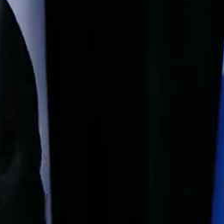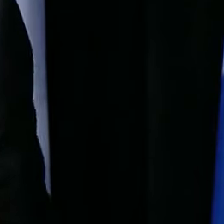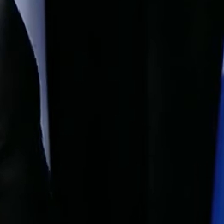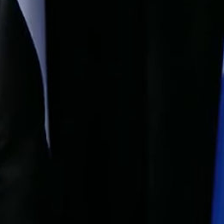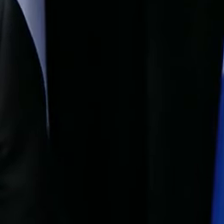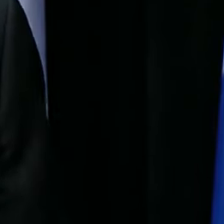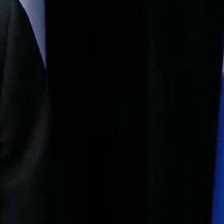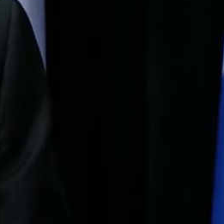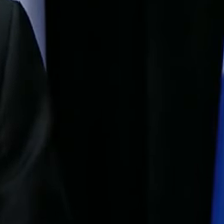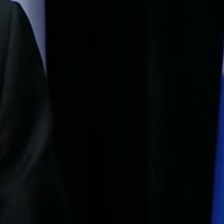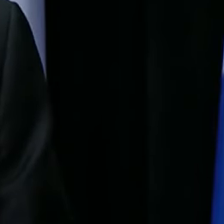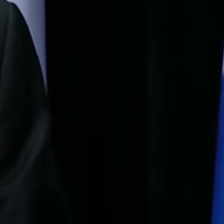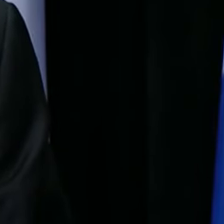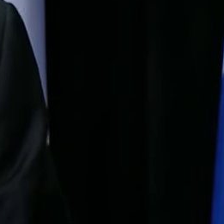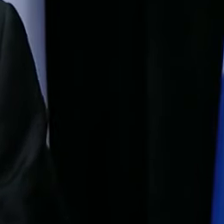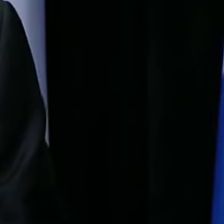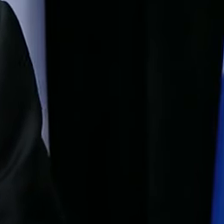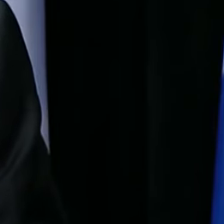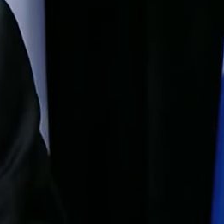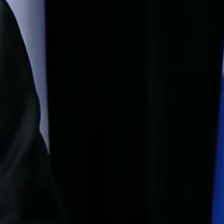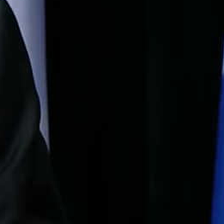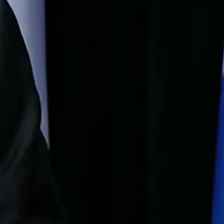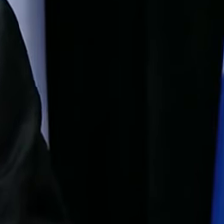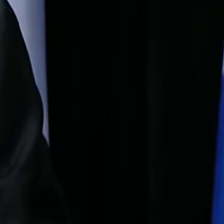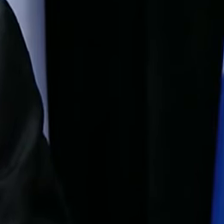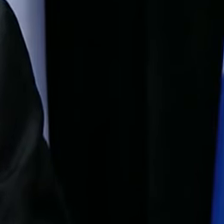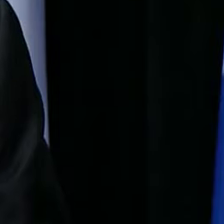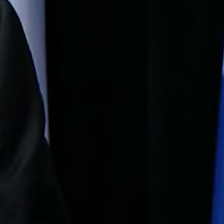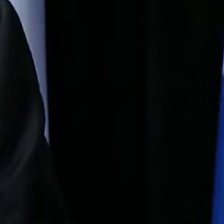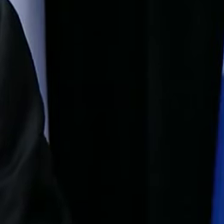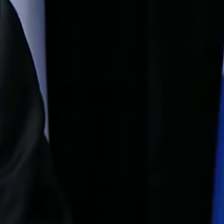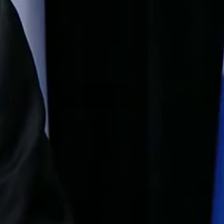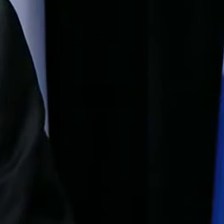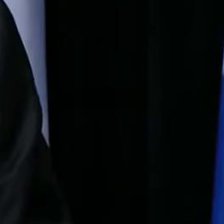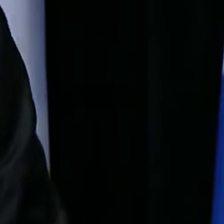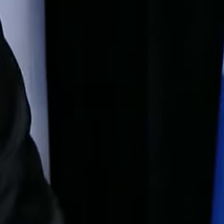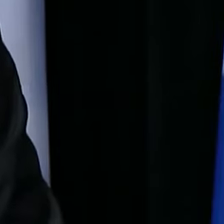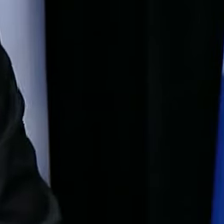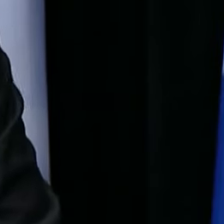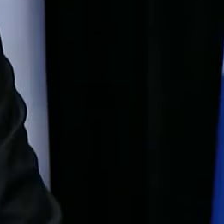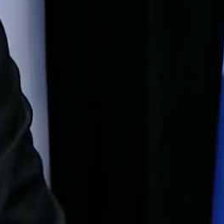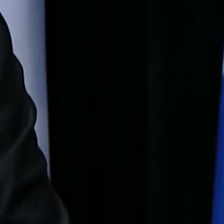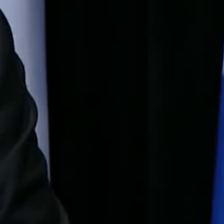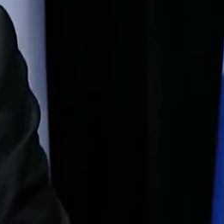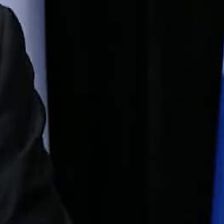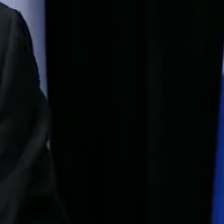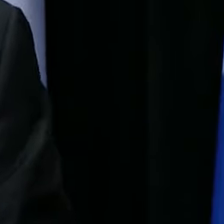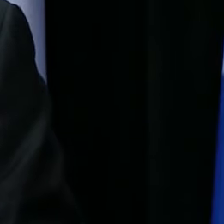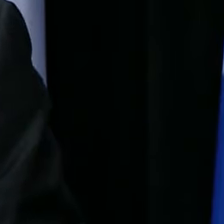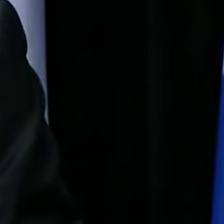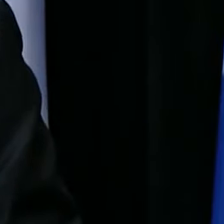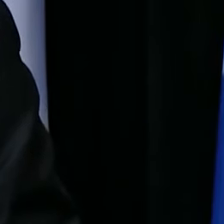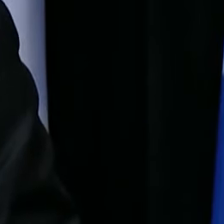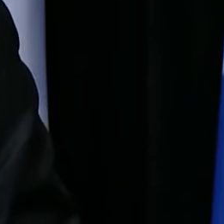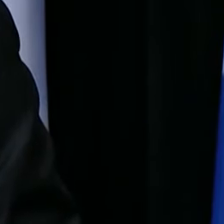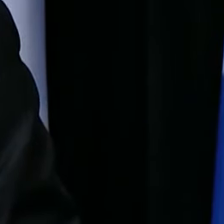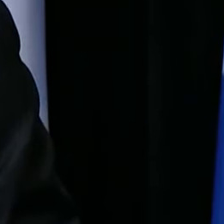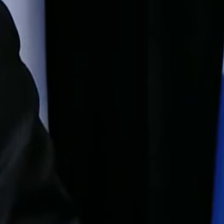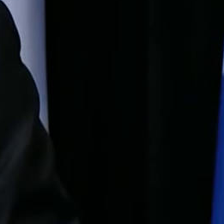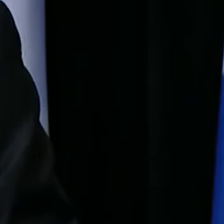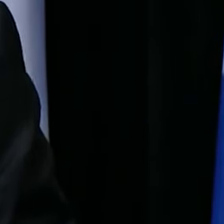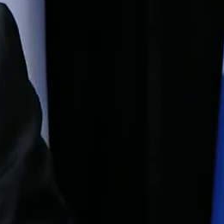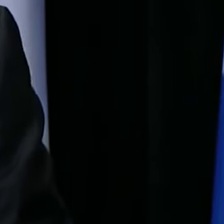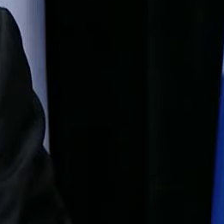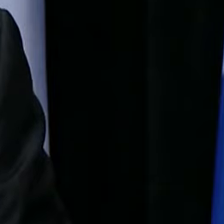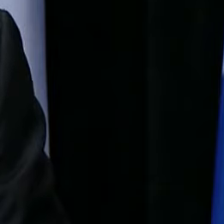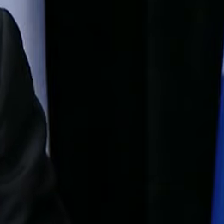leave your home, and if it is possible, to buy a mask made in Quebec. Today, as you can see, on top